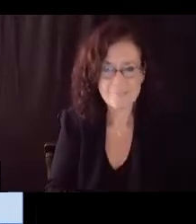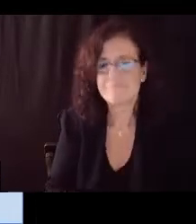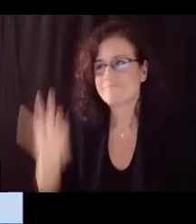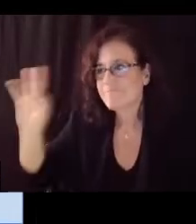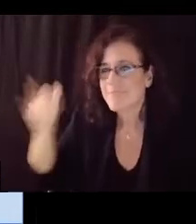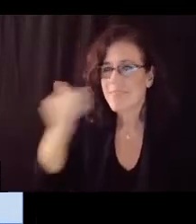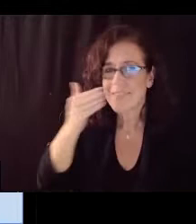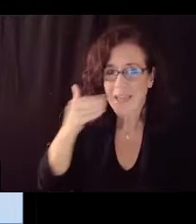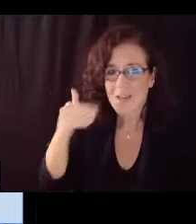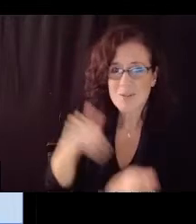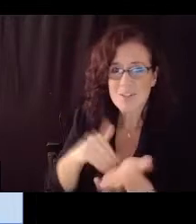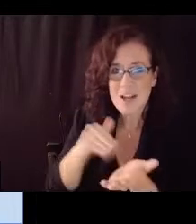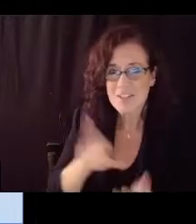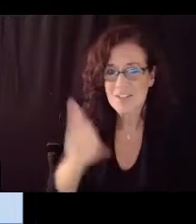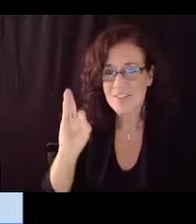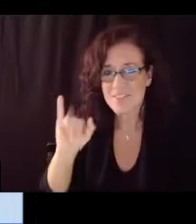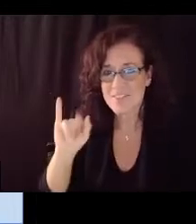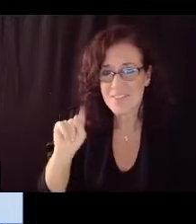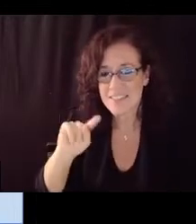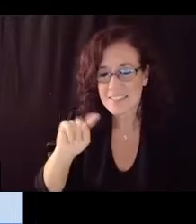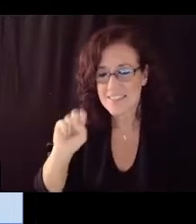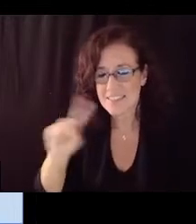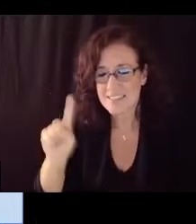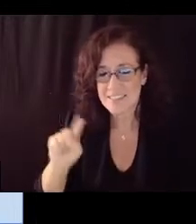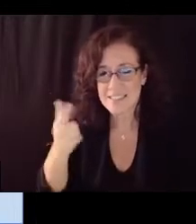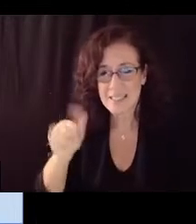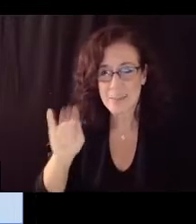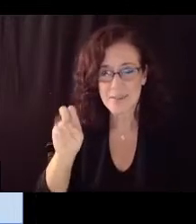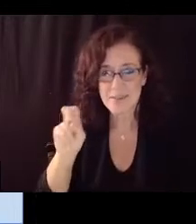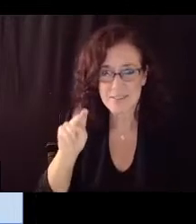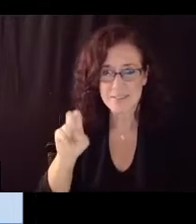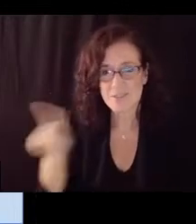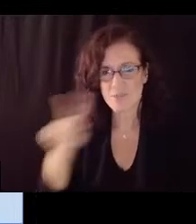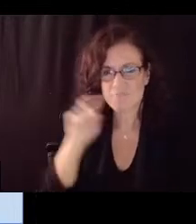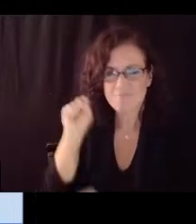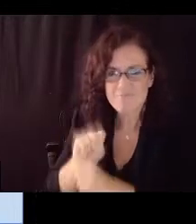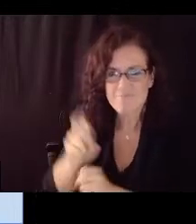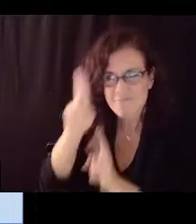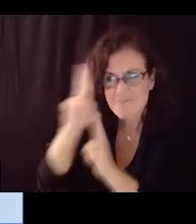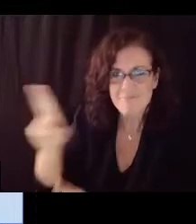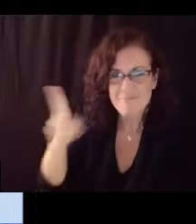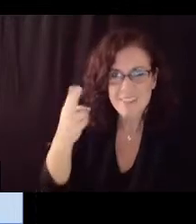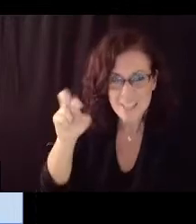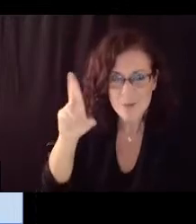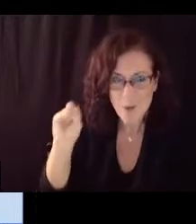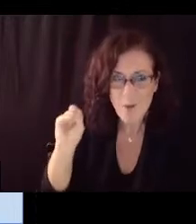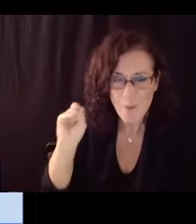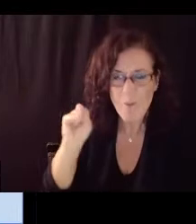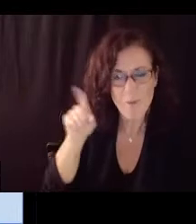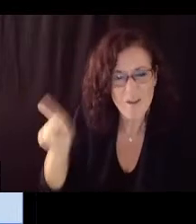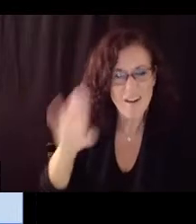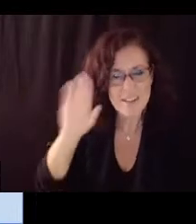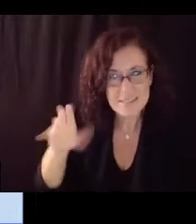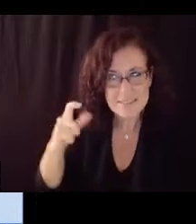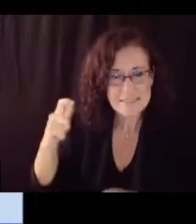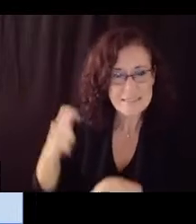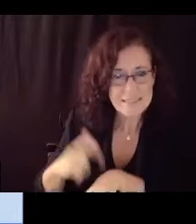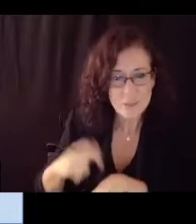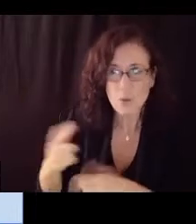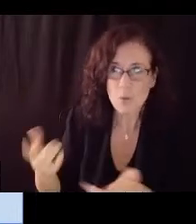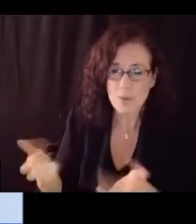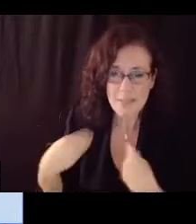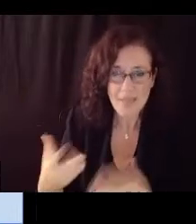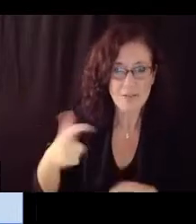appreciate so much you making even time to be with us tonight in spite of the fact that you're dealing with so much as a doctor and we send you good thoughts and